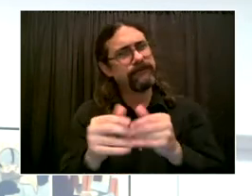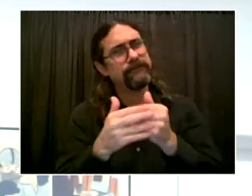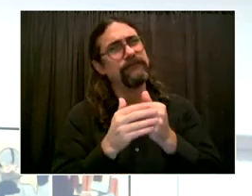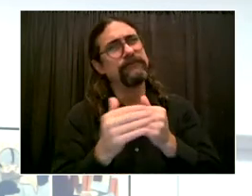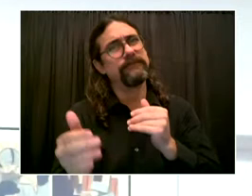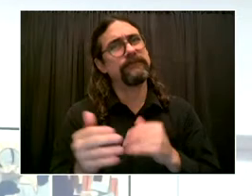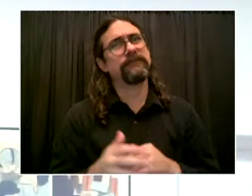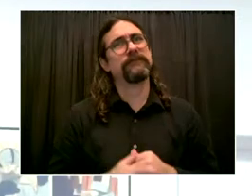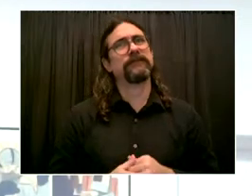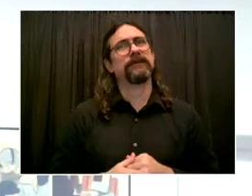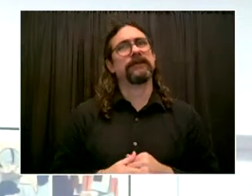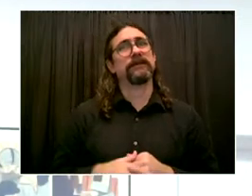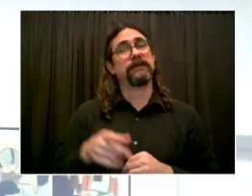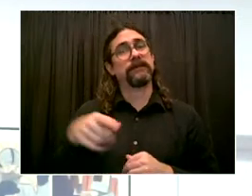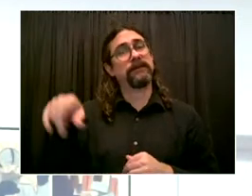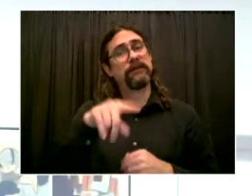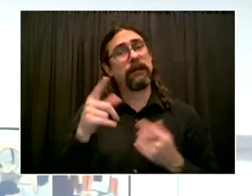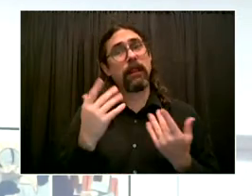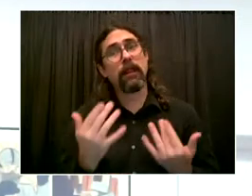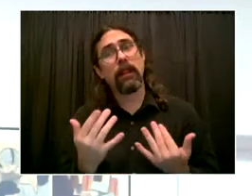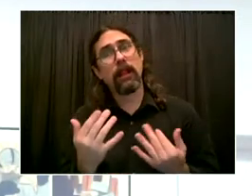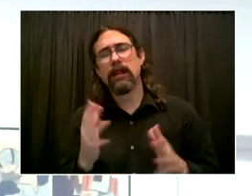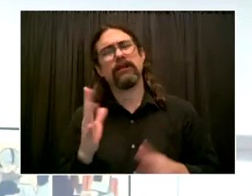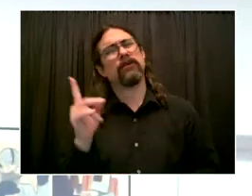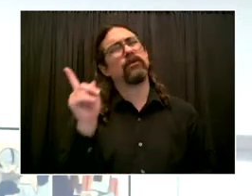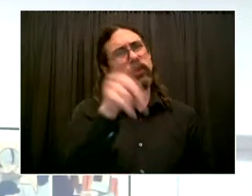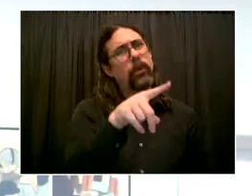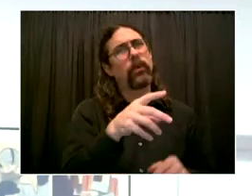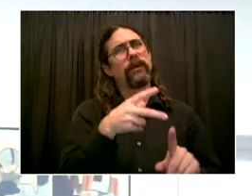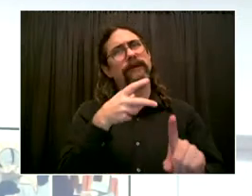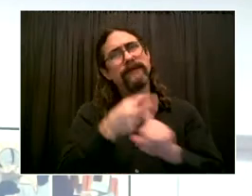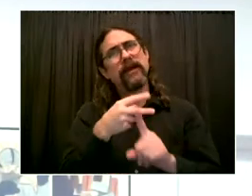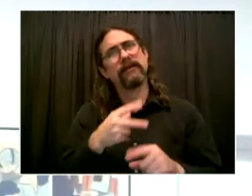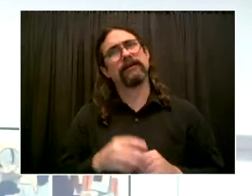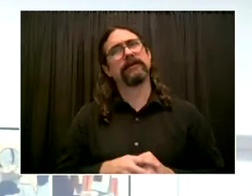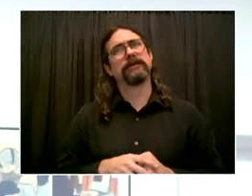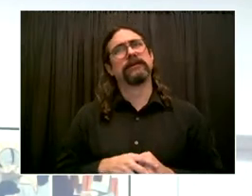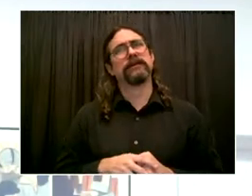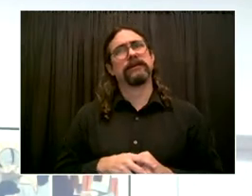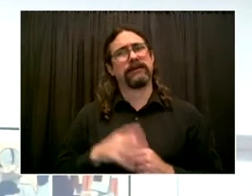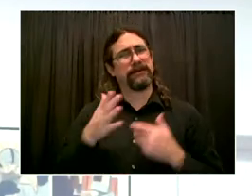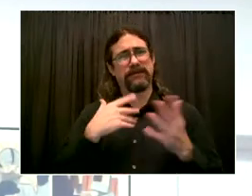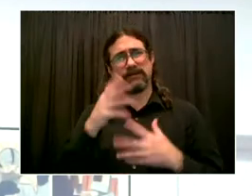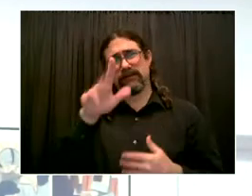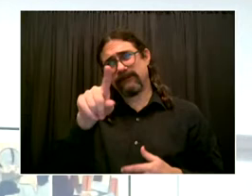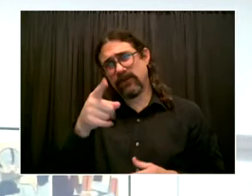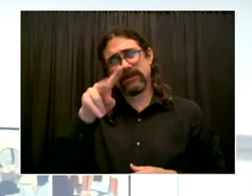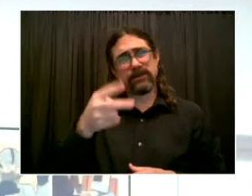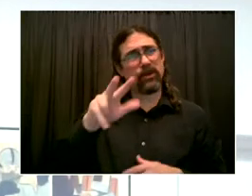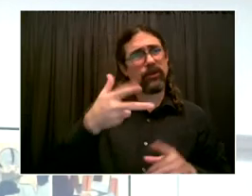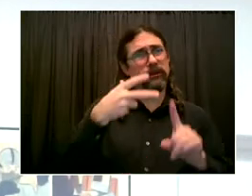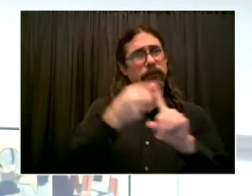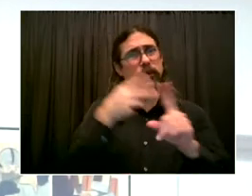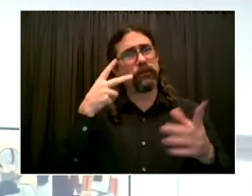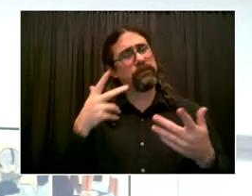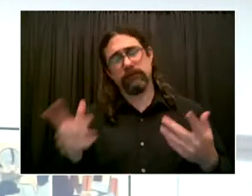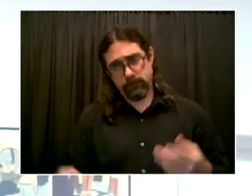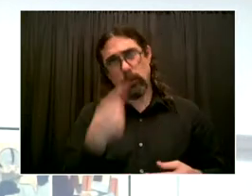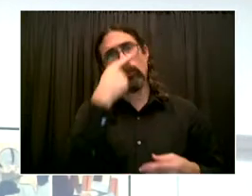vaccinated as soon as possible. Cases have been rising, including among our youngest New Yorkers in recent weeks.